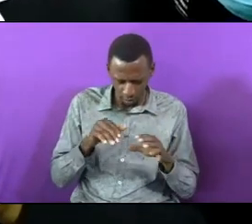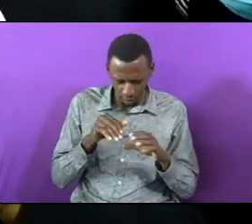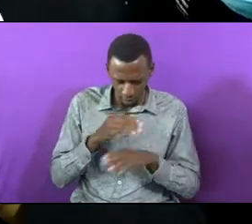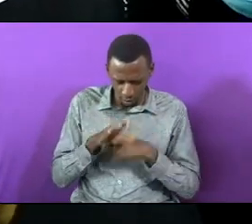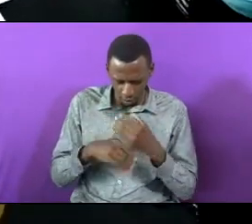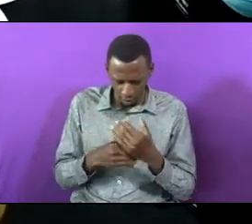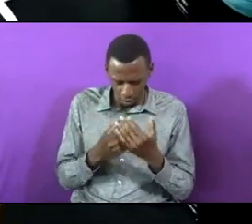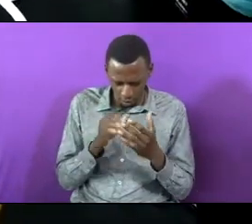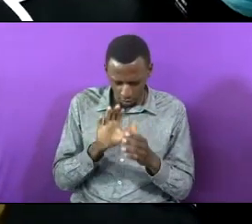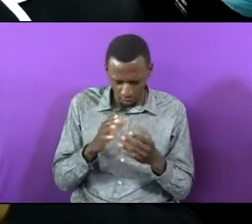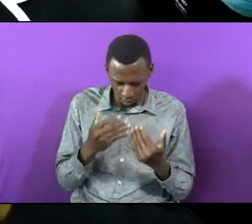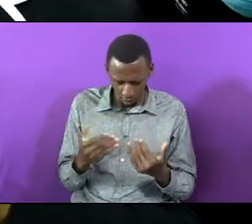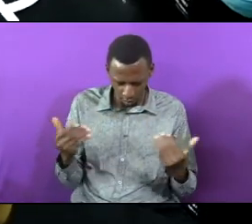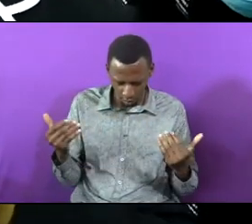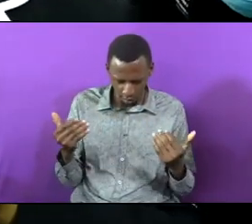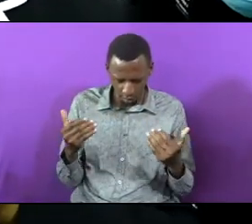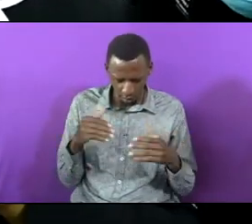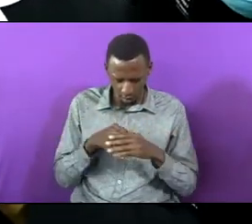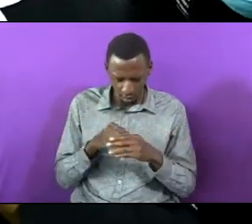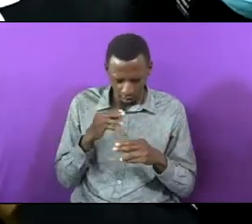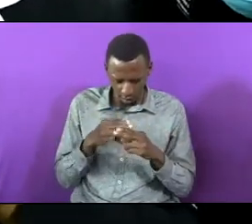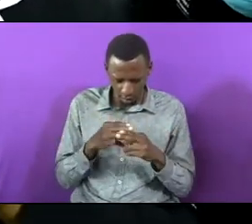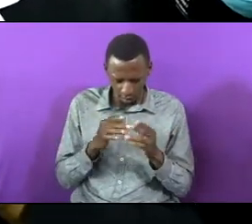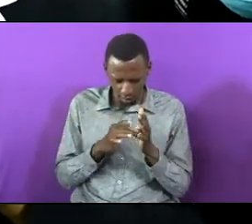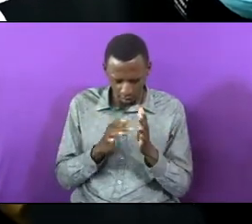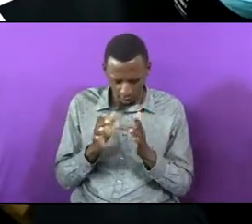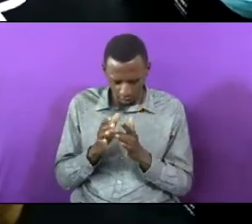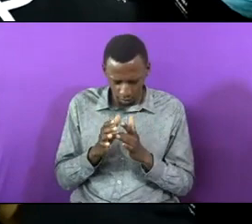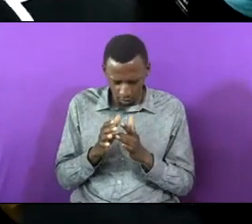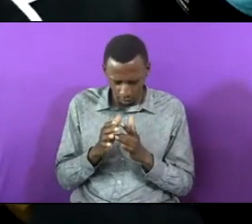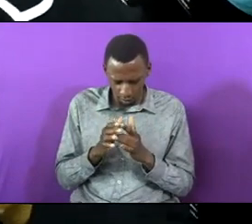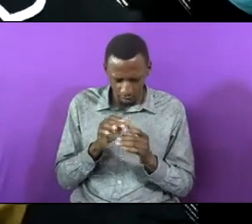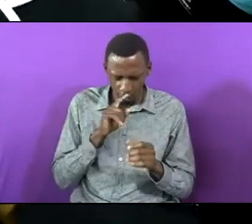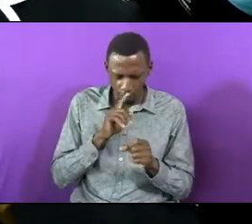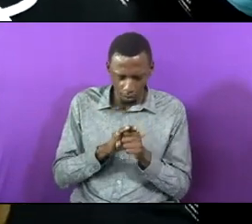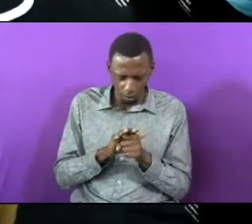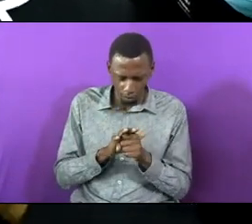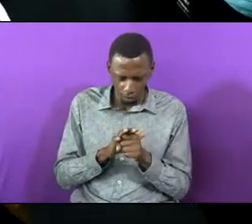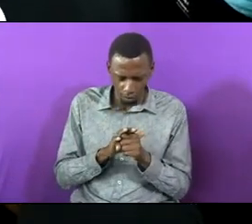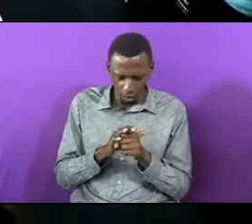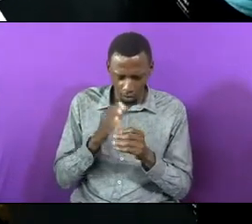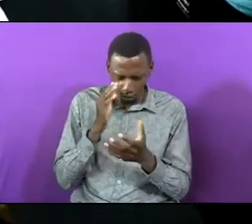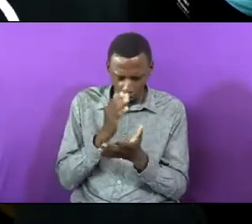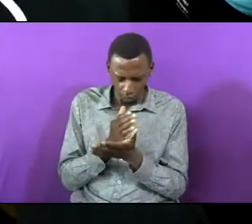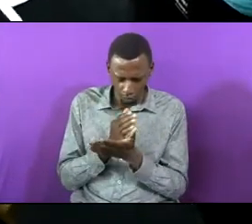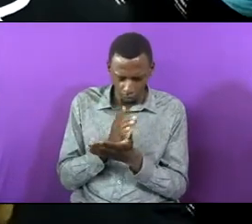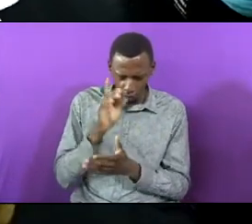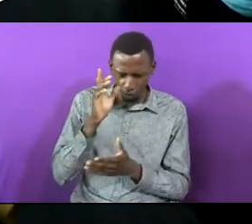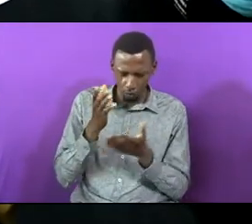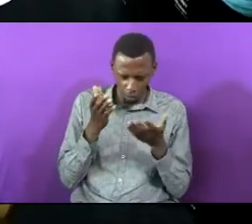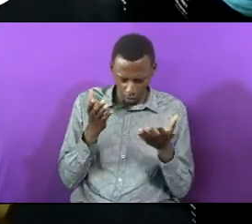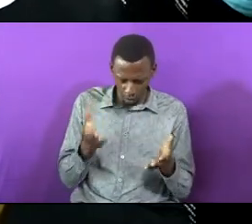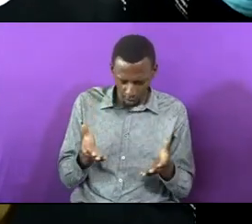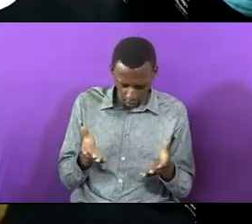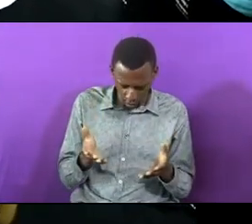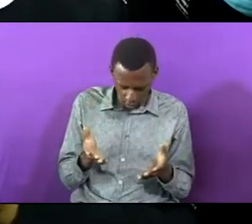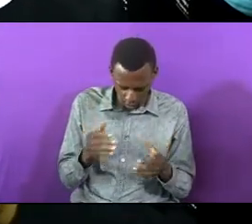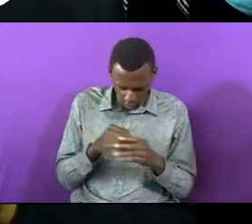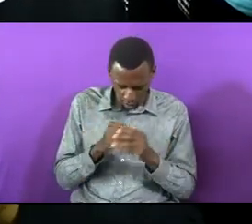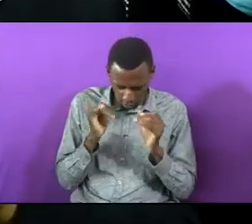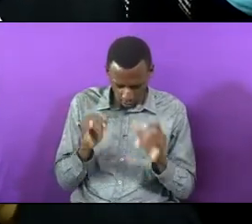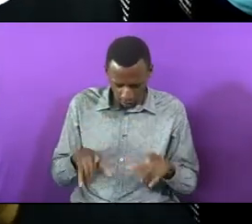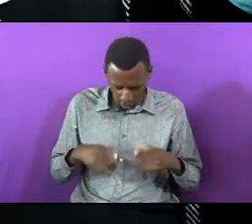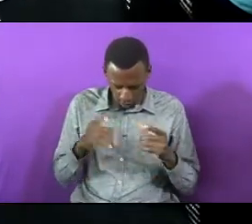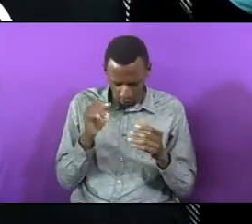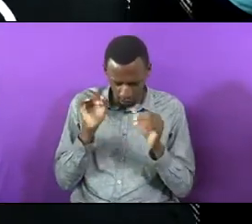them that the promise is still true I am with you that you are with them here in new life and nothing can befall them because of your